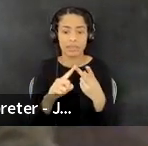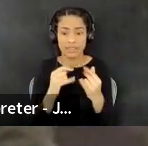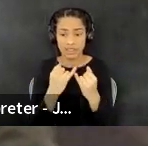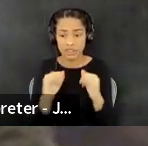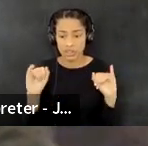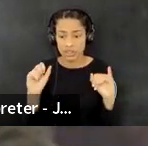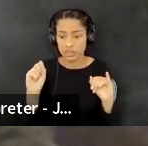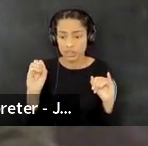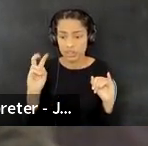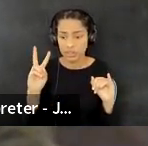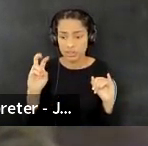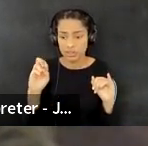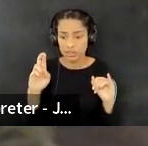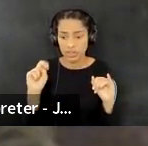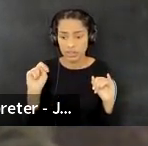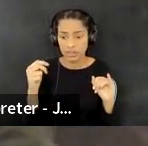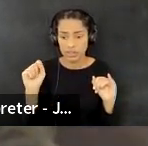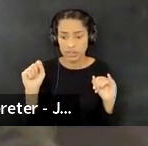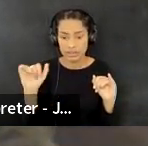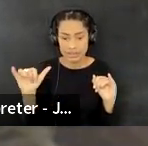and the ways that, um,